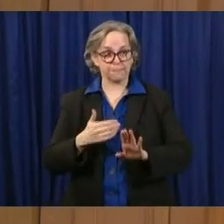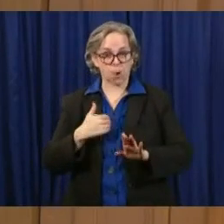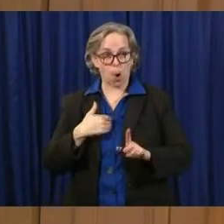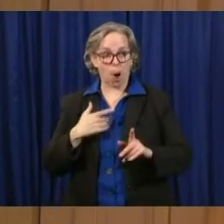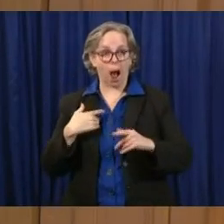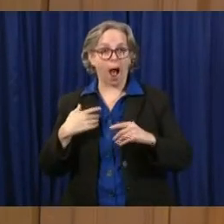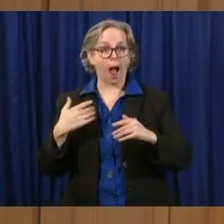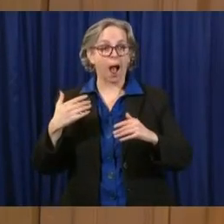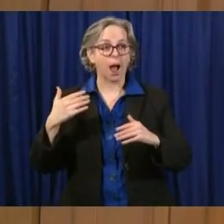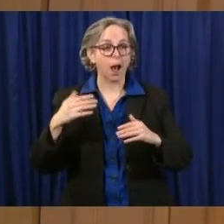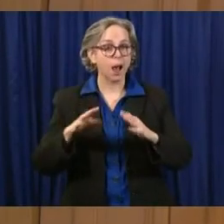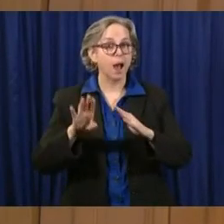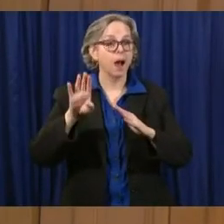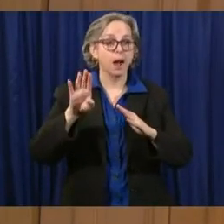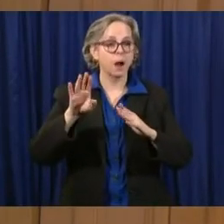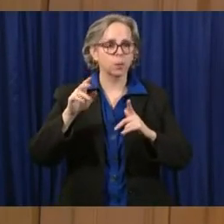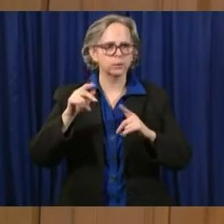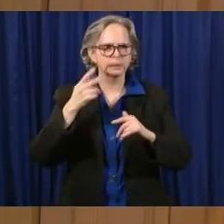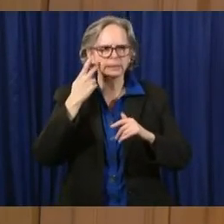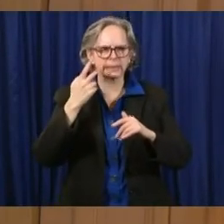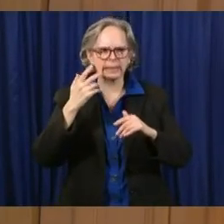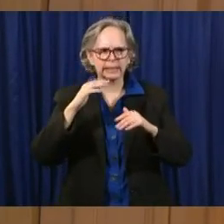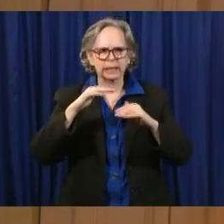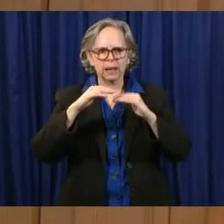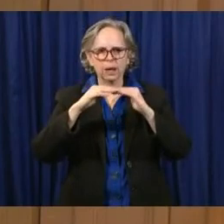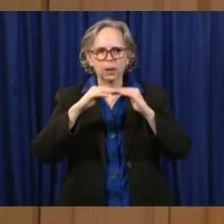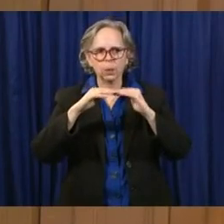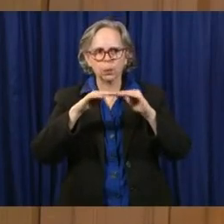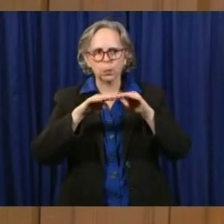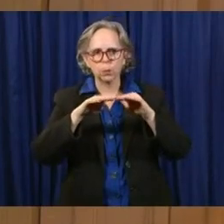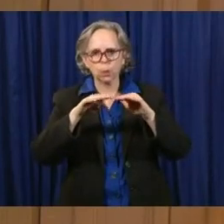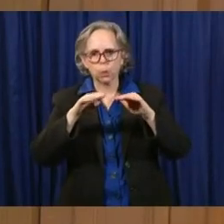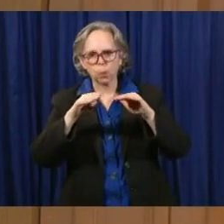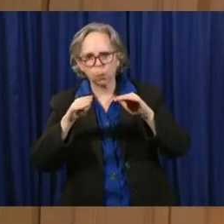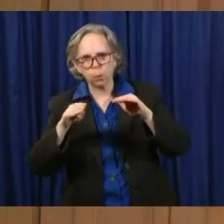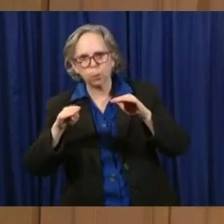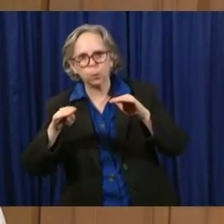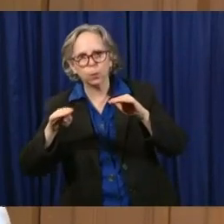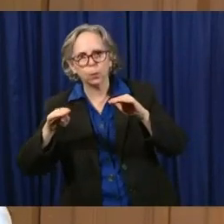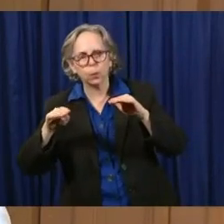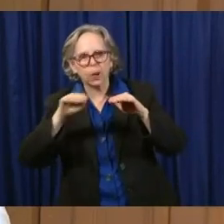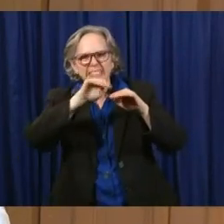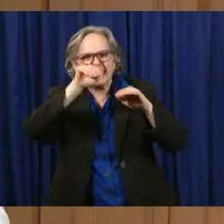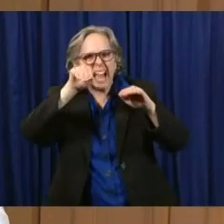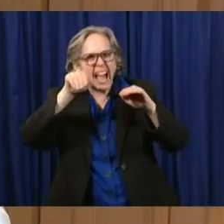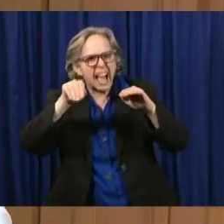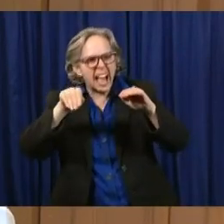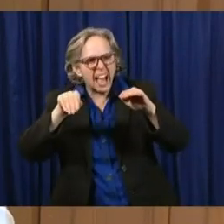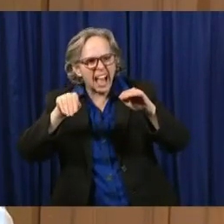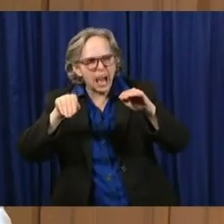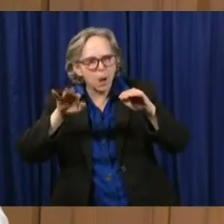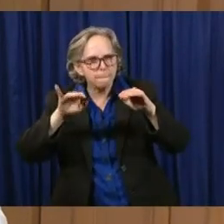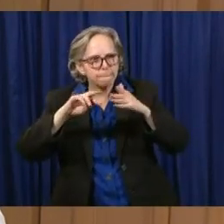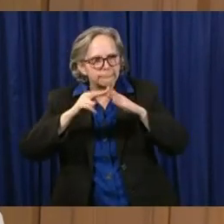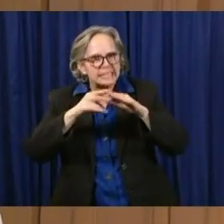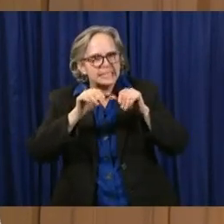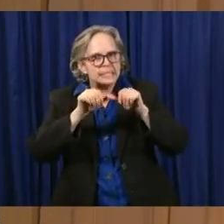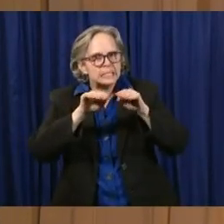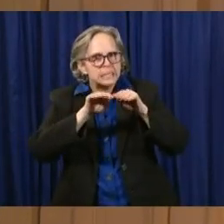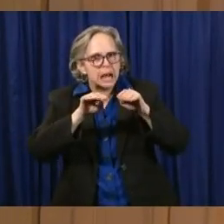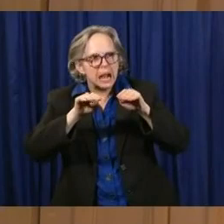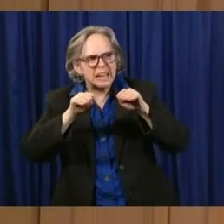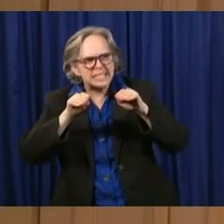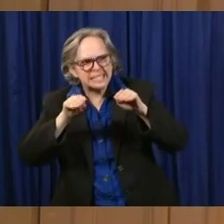make. We're really needing to see those trends stay down and stay steady for a sustained amount of time. Next slide, please.